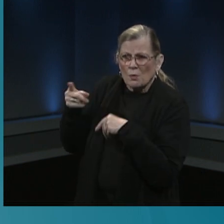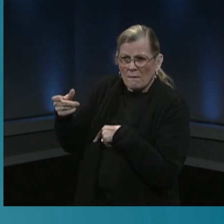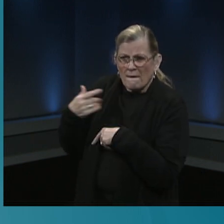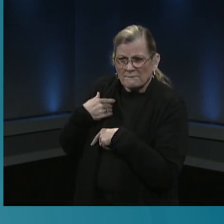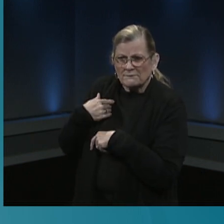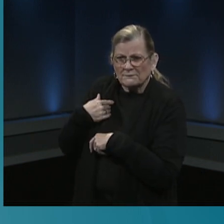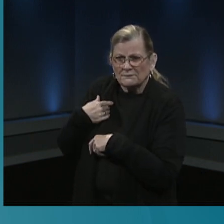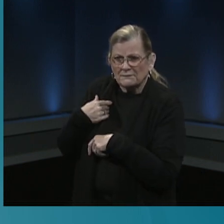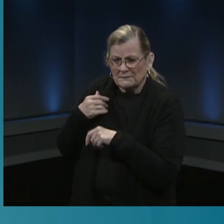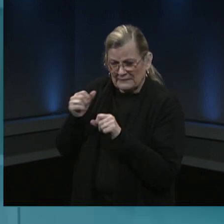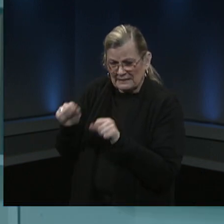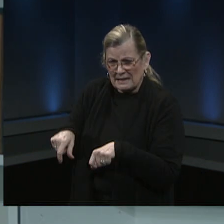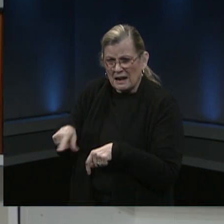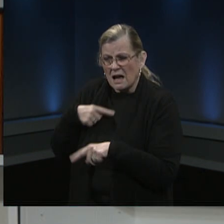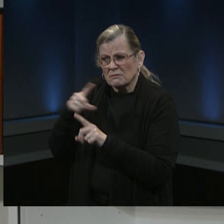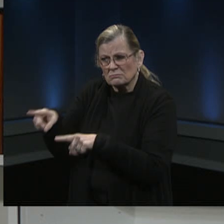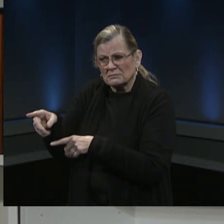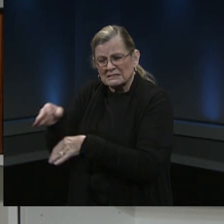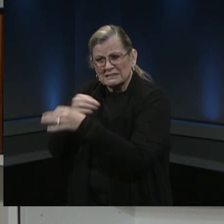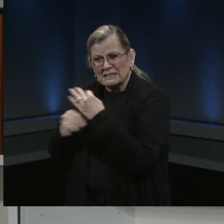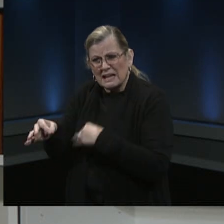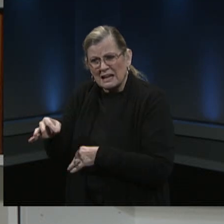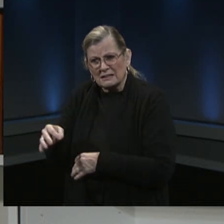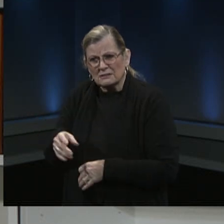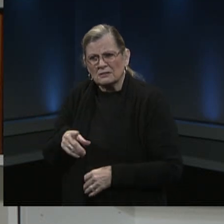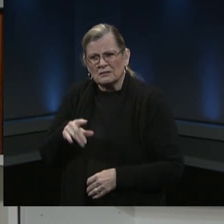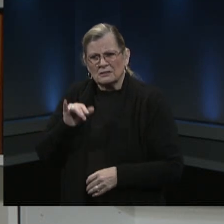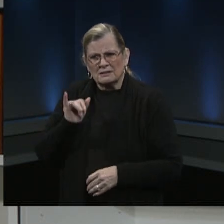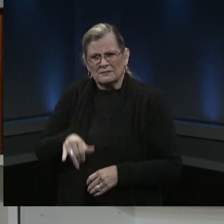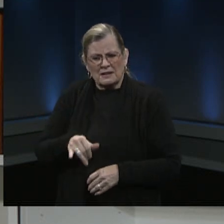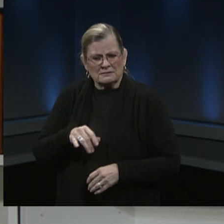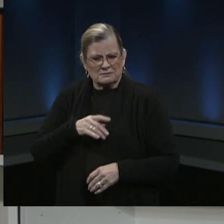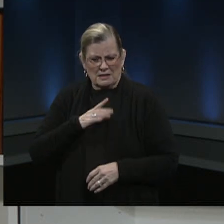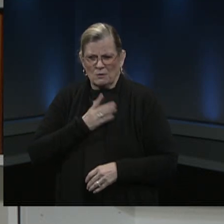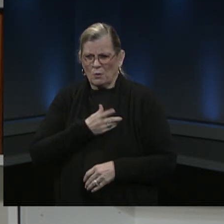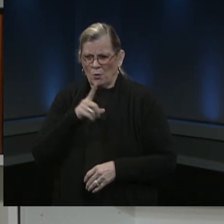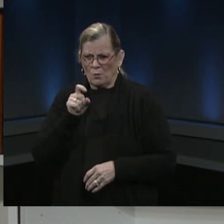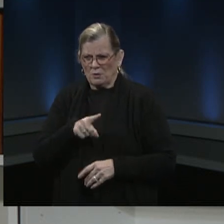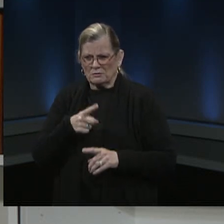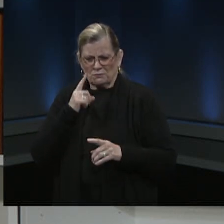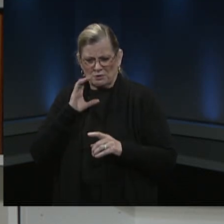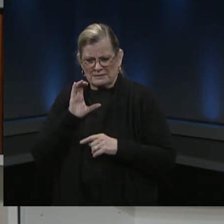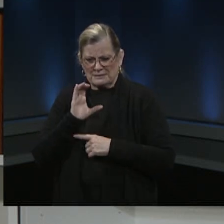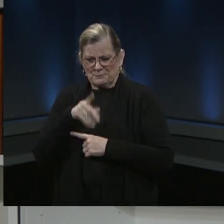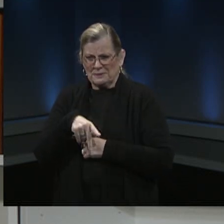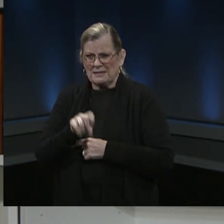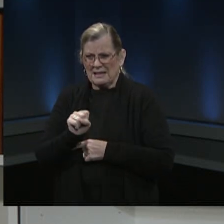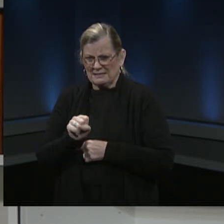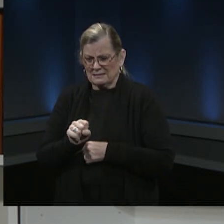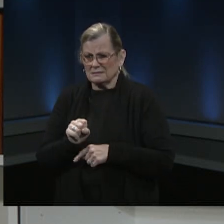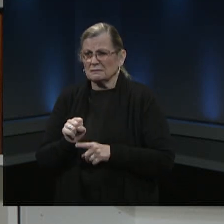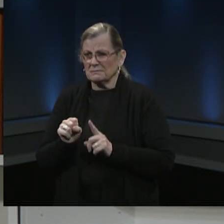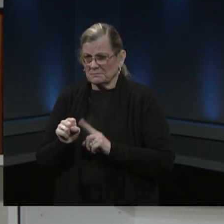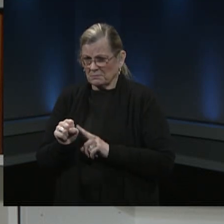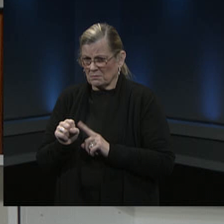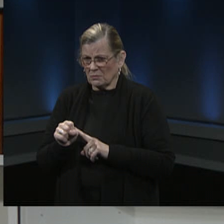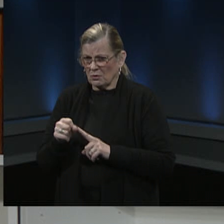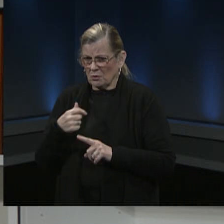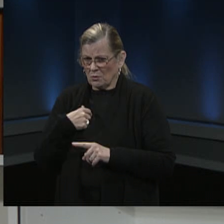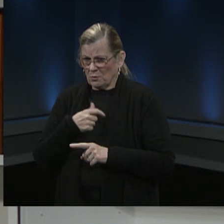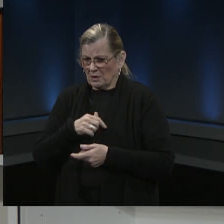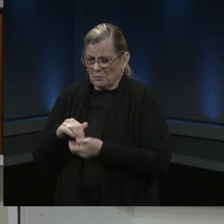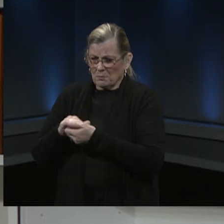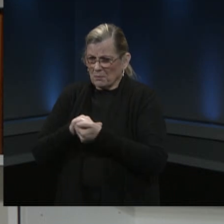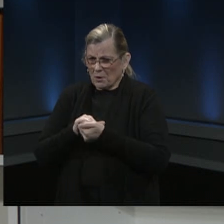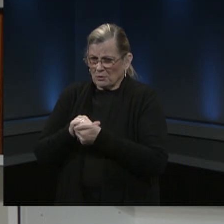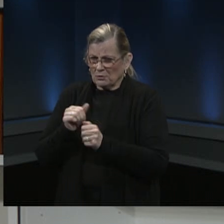focus for tonight and for the next three weeks is for our fcps staff to know that we are working in partnership with anova